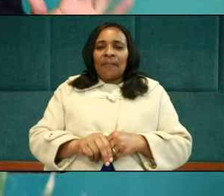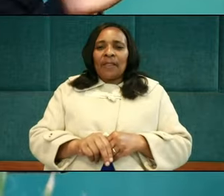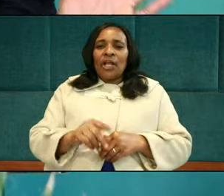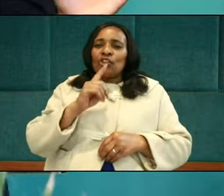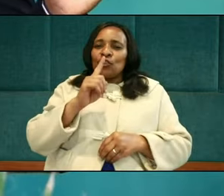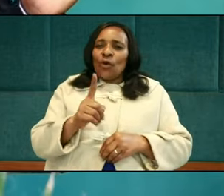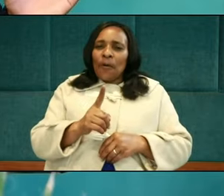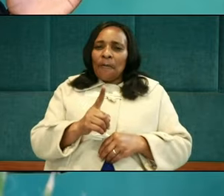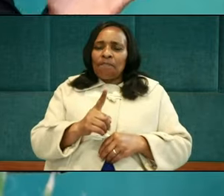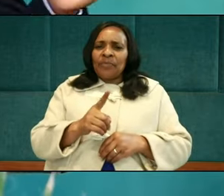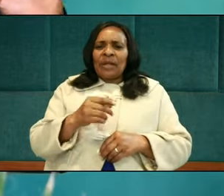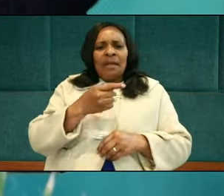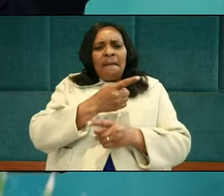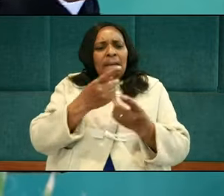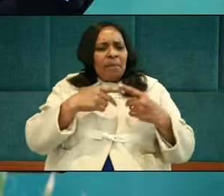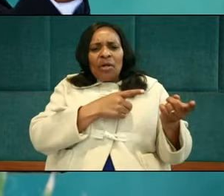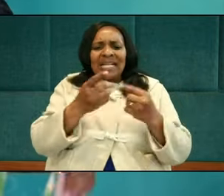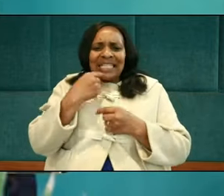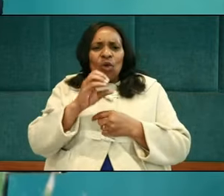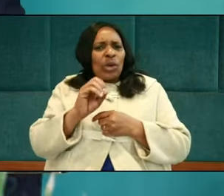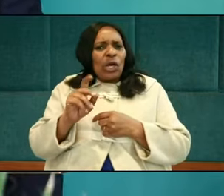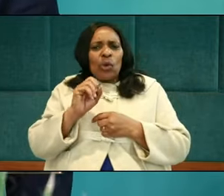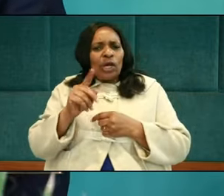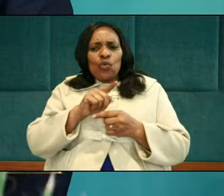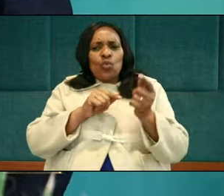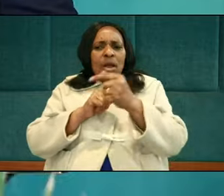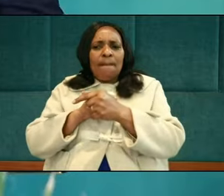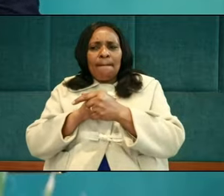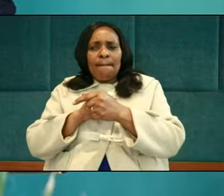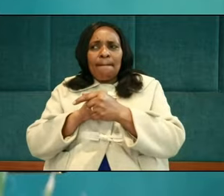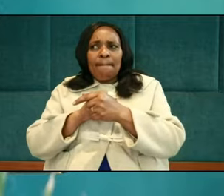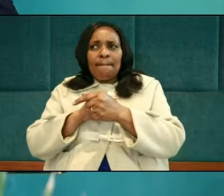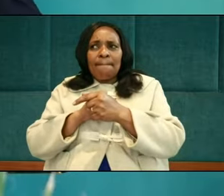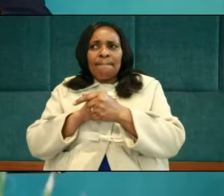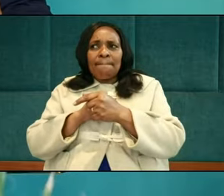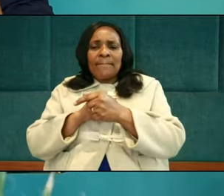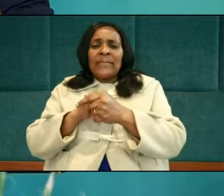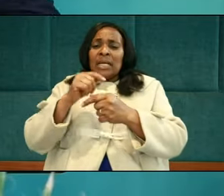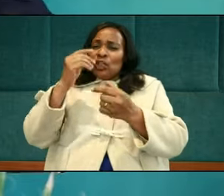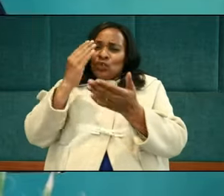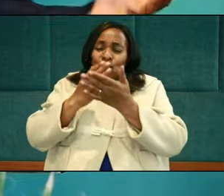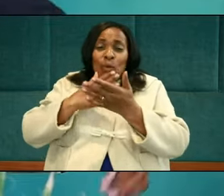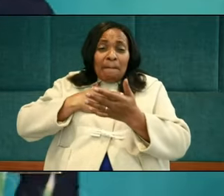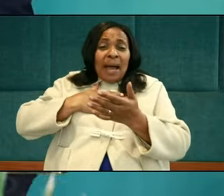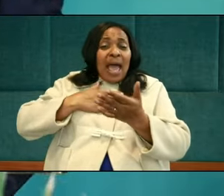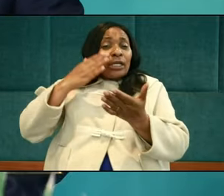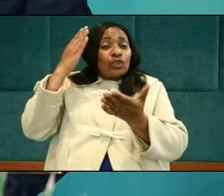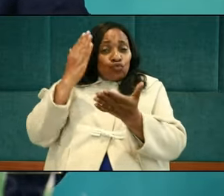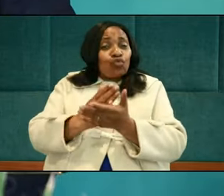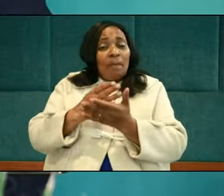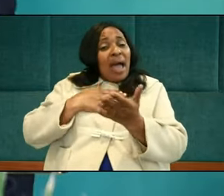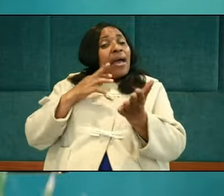So, the guy said, Okay, okay, okay, okay, You come. It was my right. So, I went.